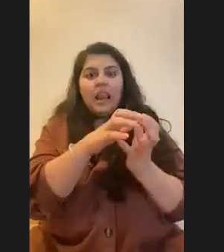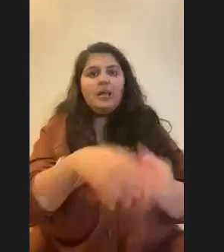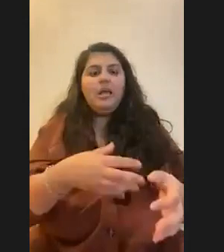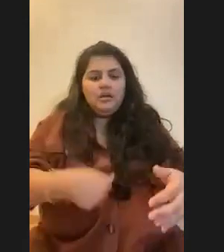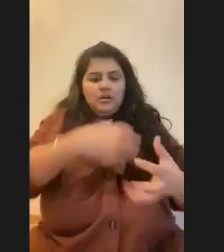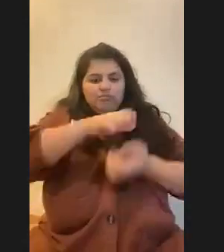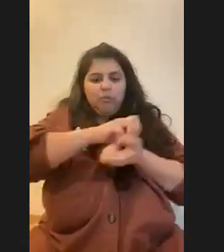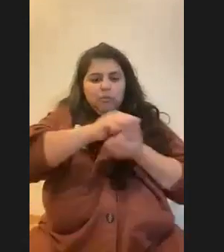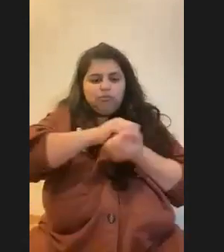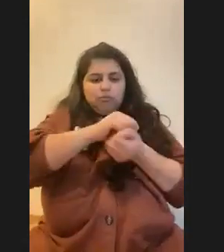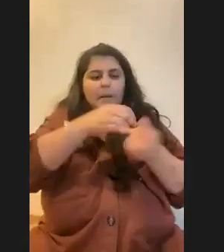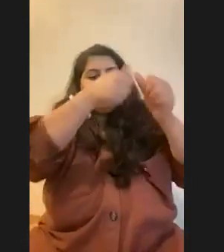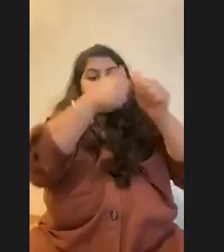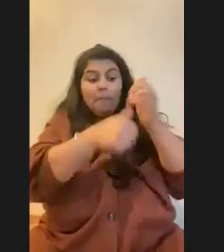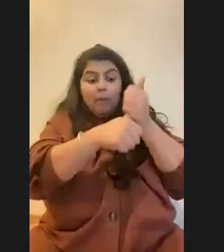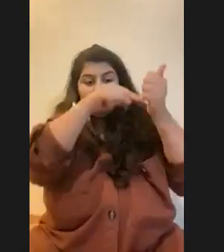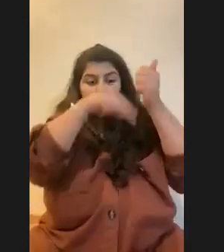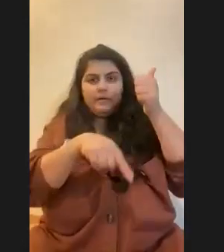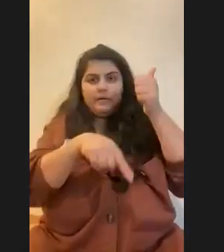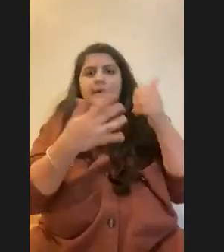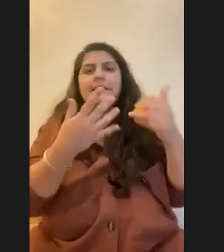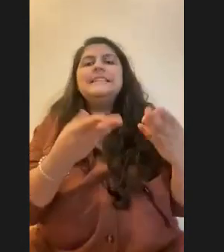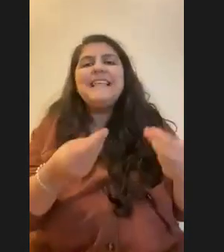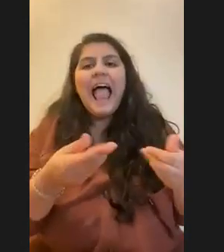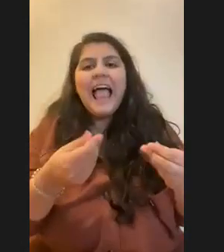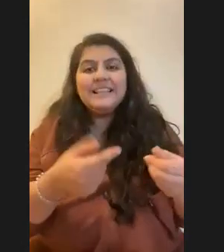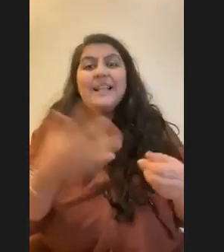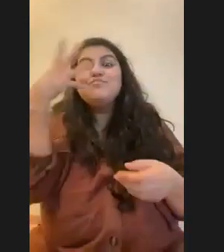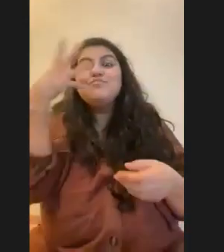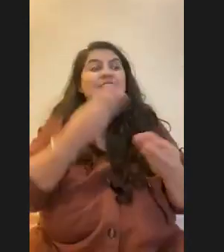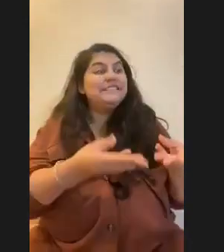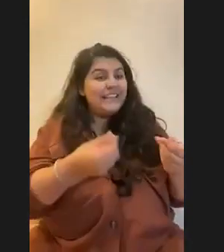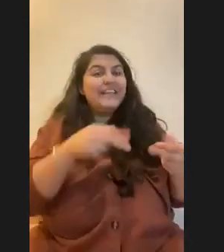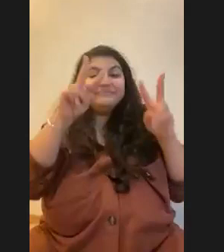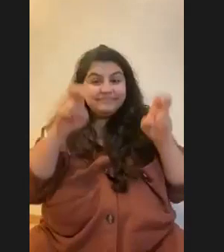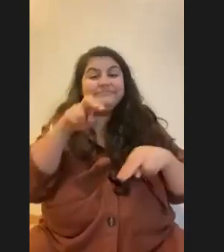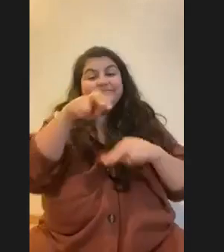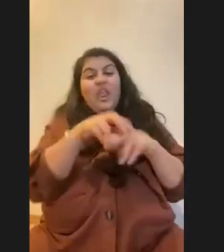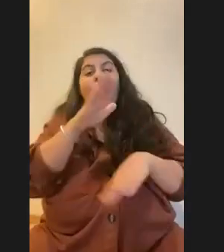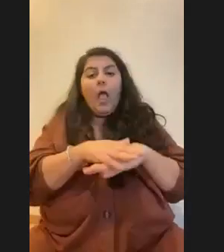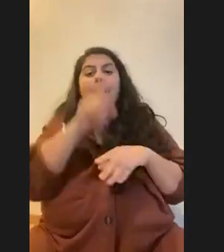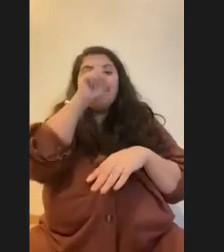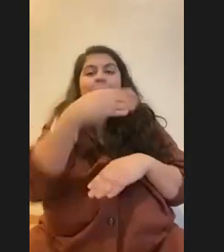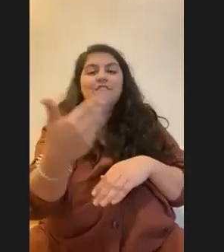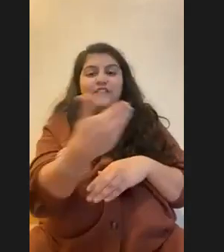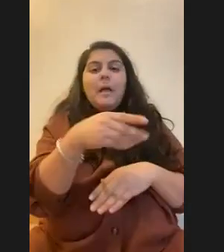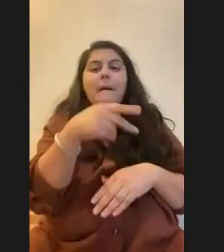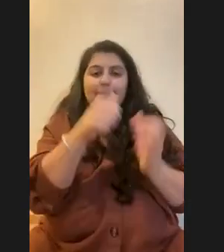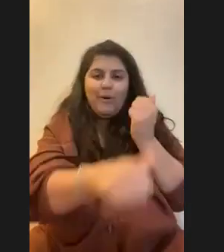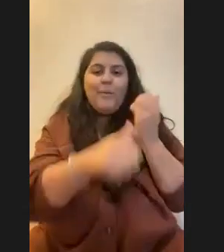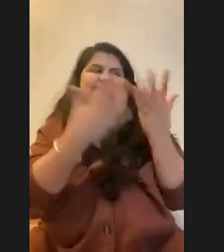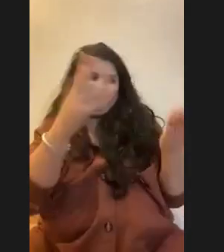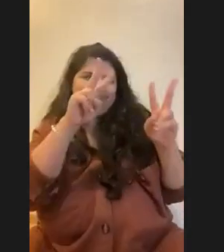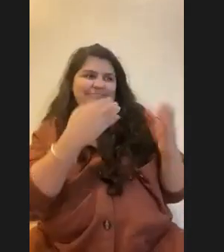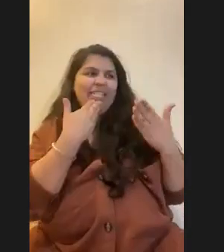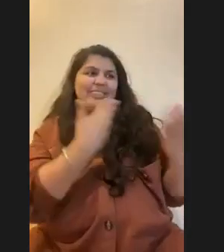stomachs and then poop out sand. So when you go to these gorgeous white sand beaches, a lot of that, you're just sitting on parrotfish poop. Thanks parrotfish. Um, I